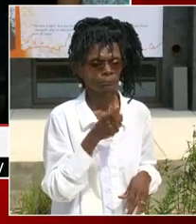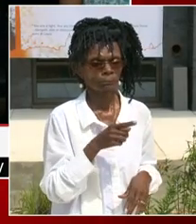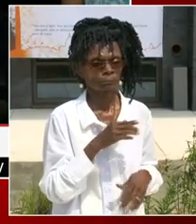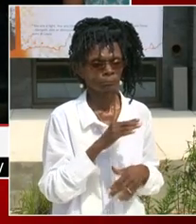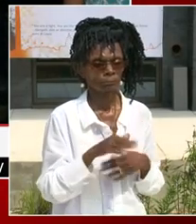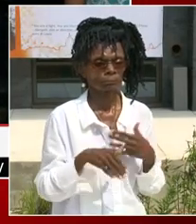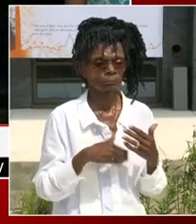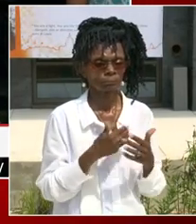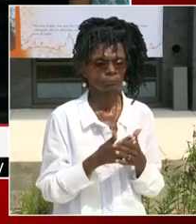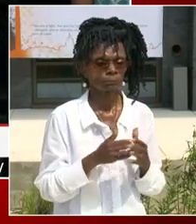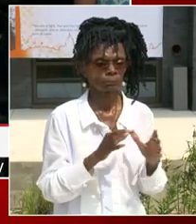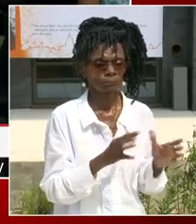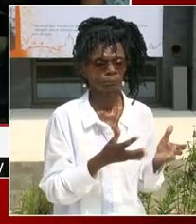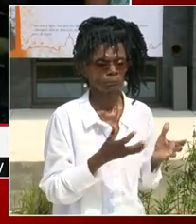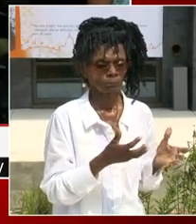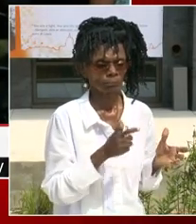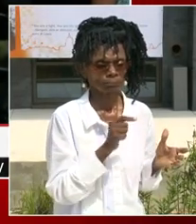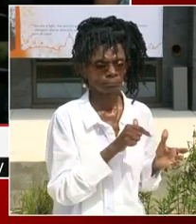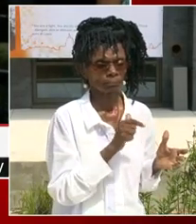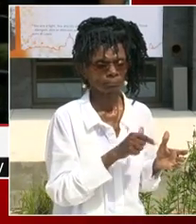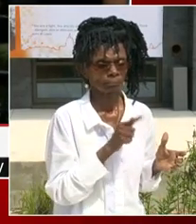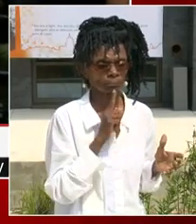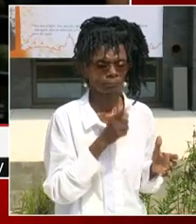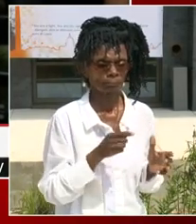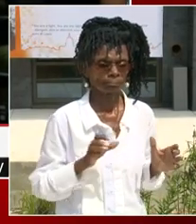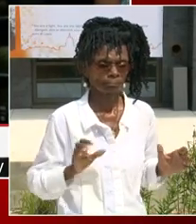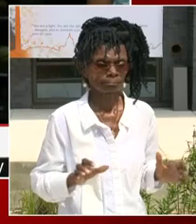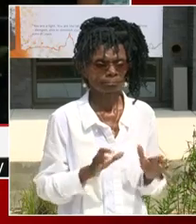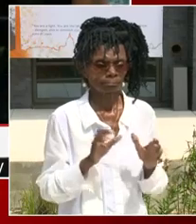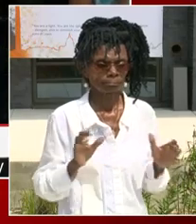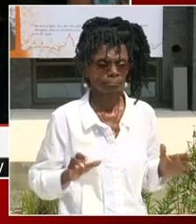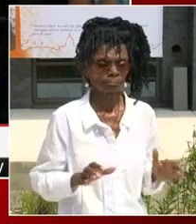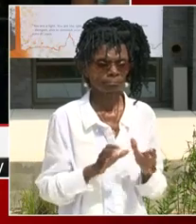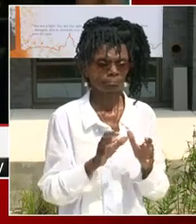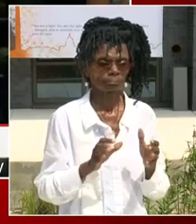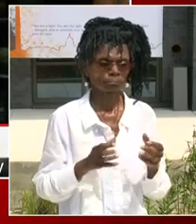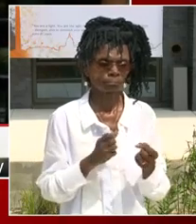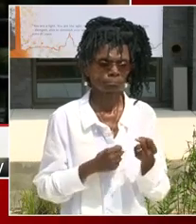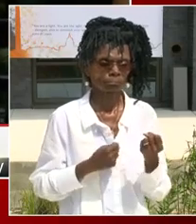enriching environments with their teachers and their student colleagues. Chancellor Farabee.